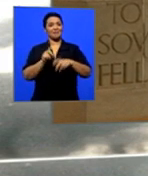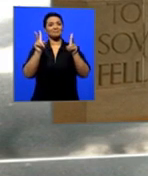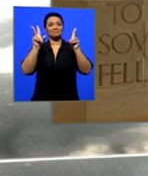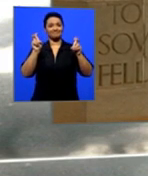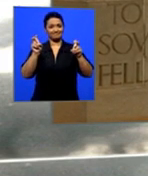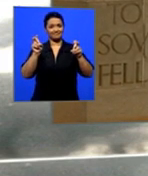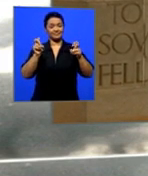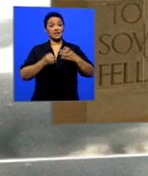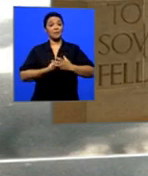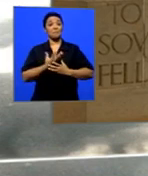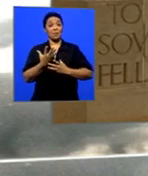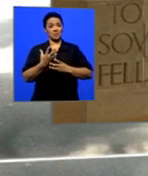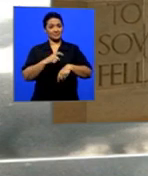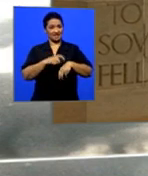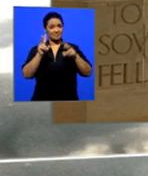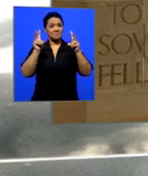Time.